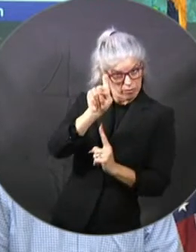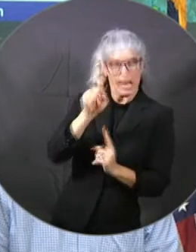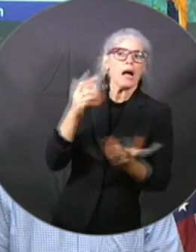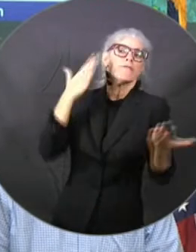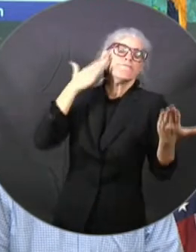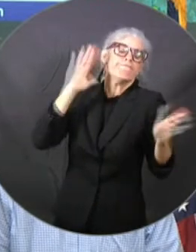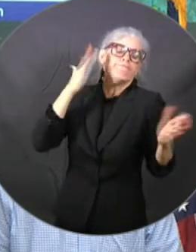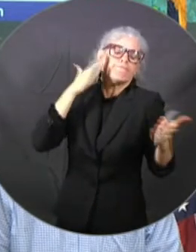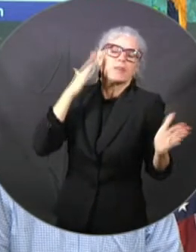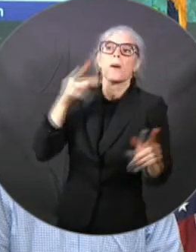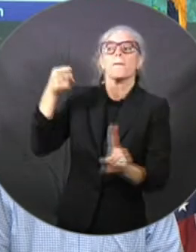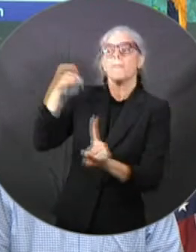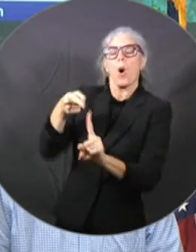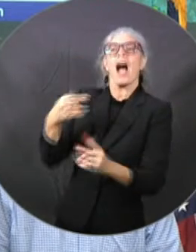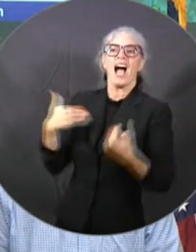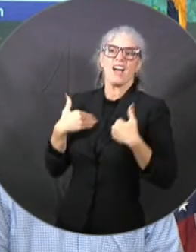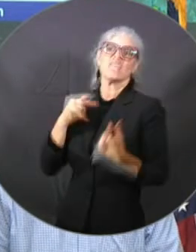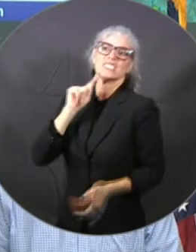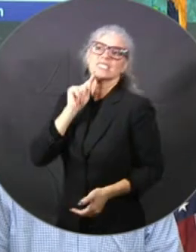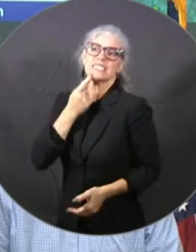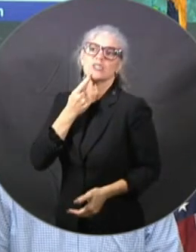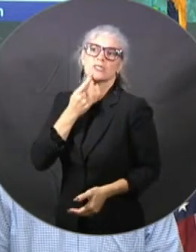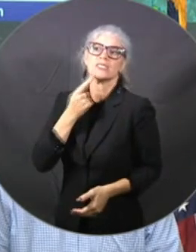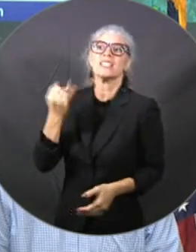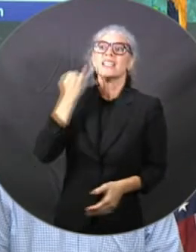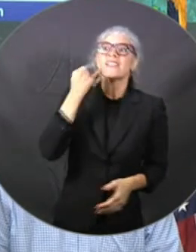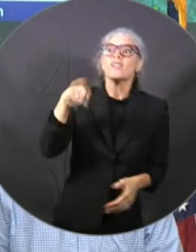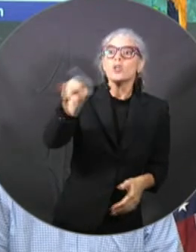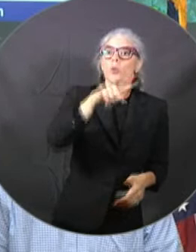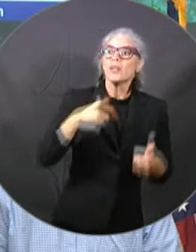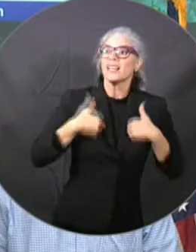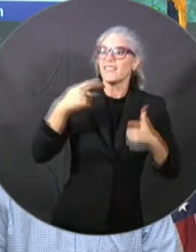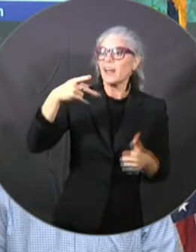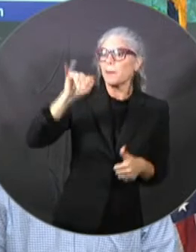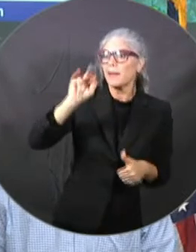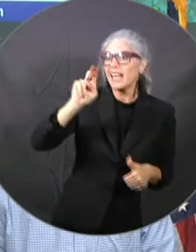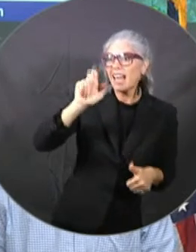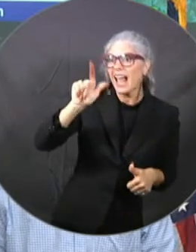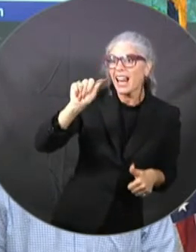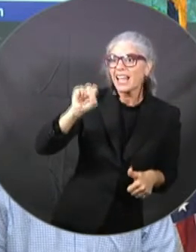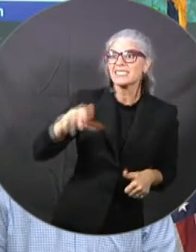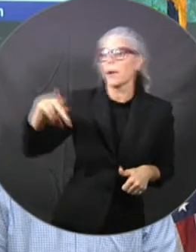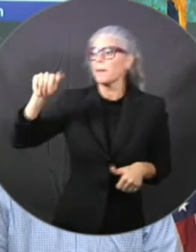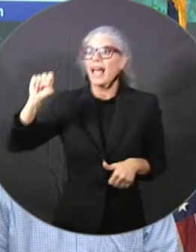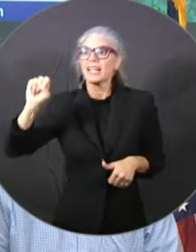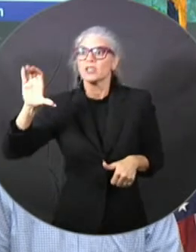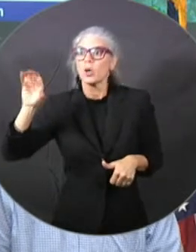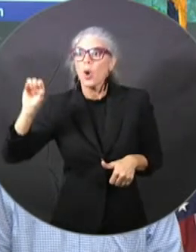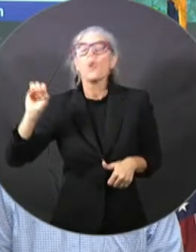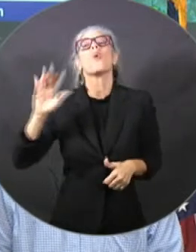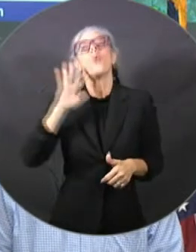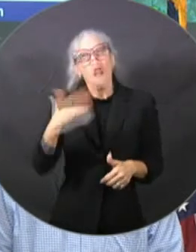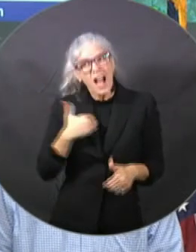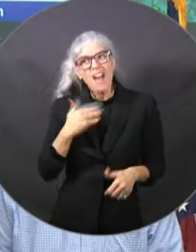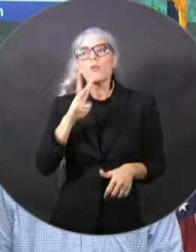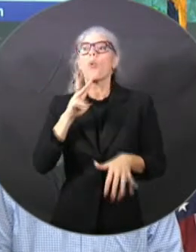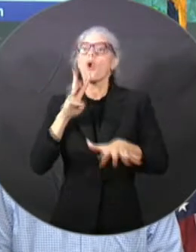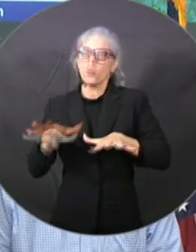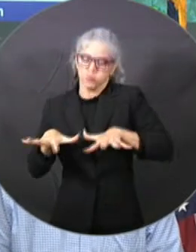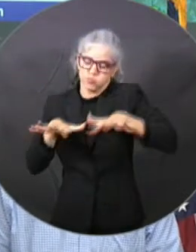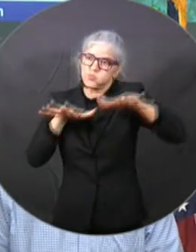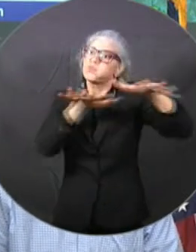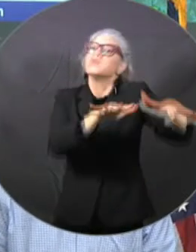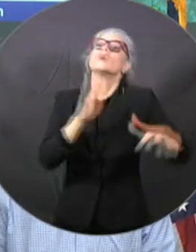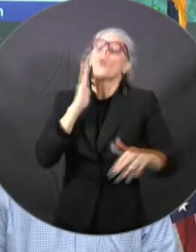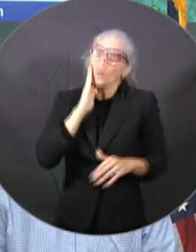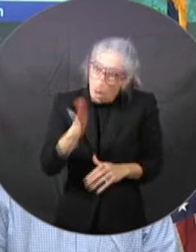Pinellas County or Pasco, could you have really, really significant storm surge and flooding? Absolutely. Could you have really significant storm